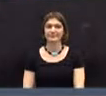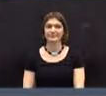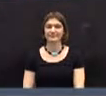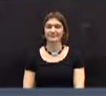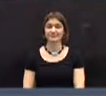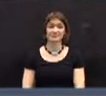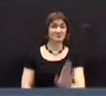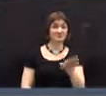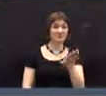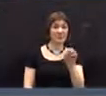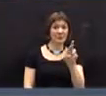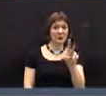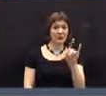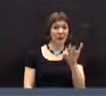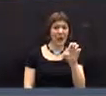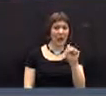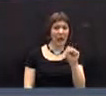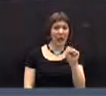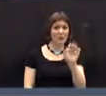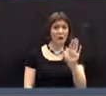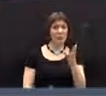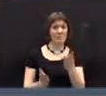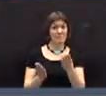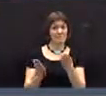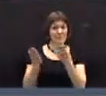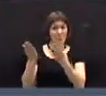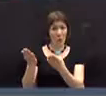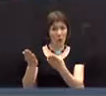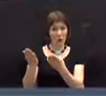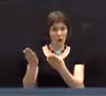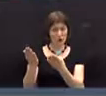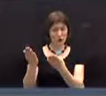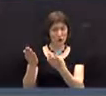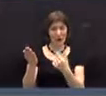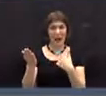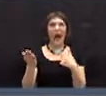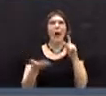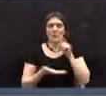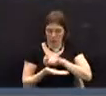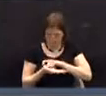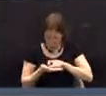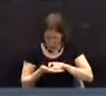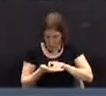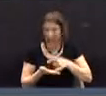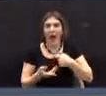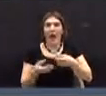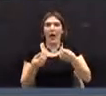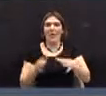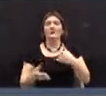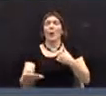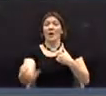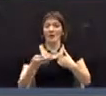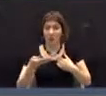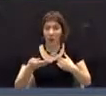Mr. Dimes, the motion that you just made, because I started writing it down and then I lost you,